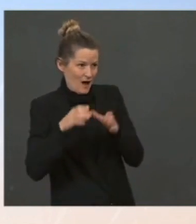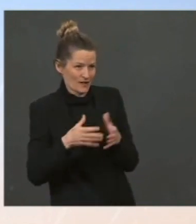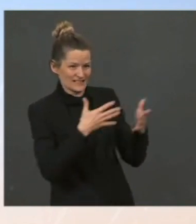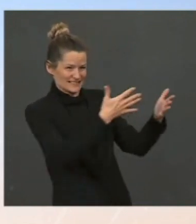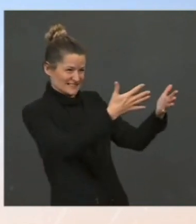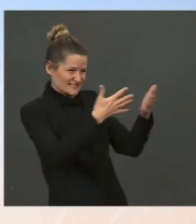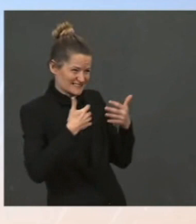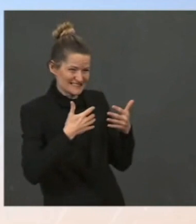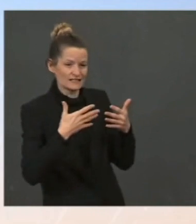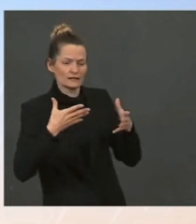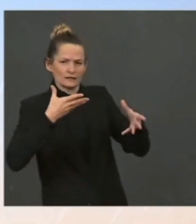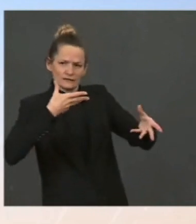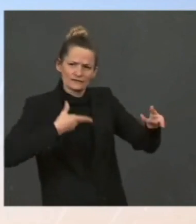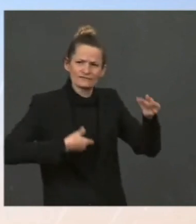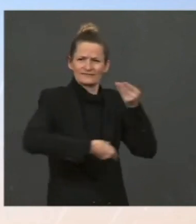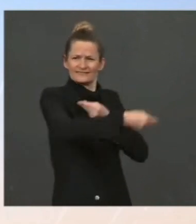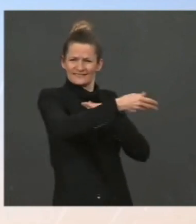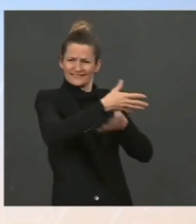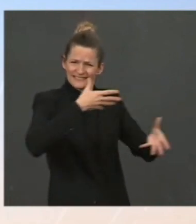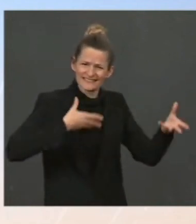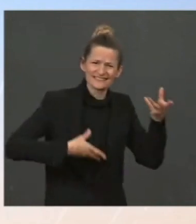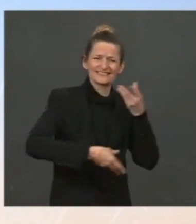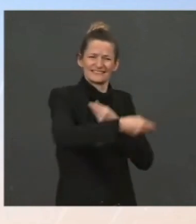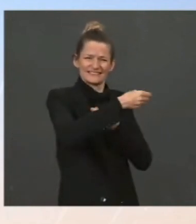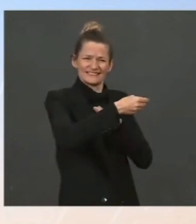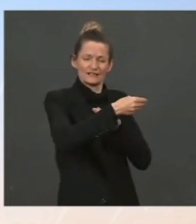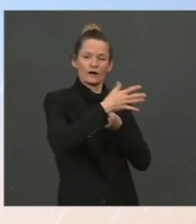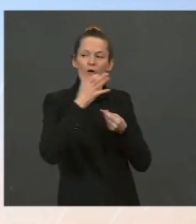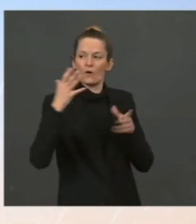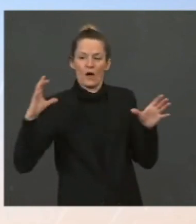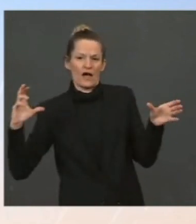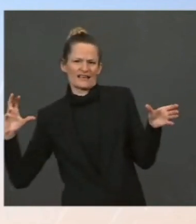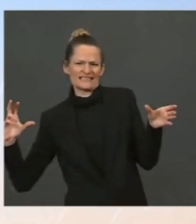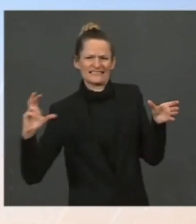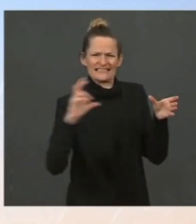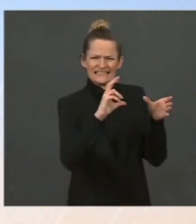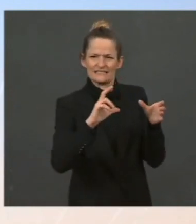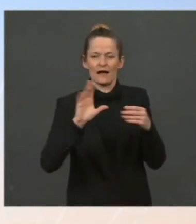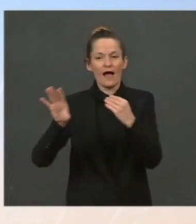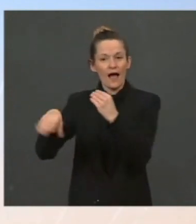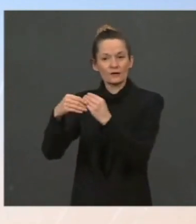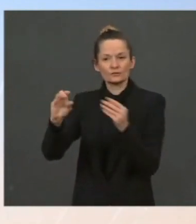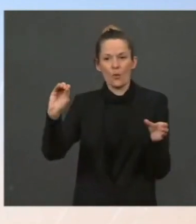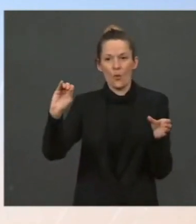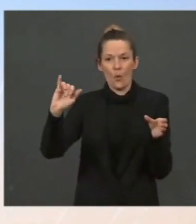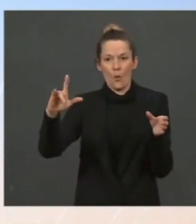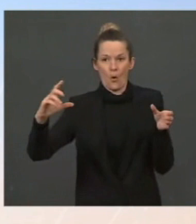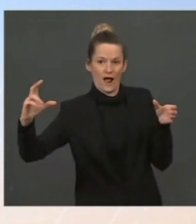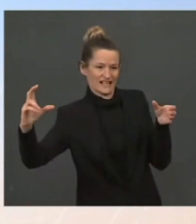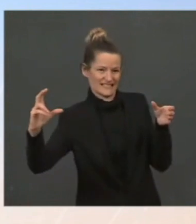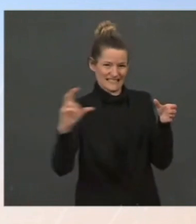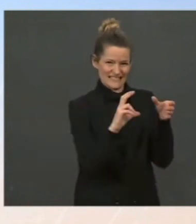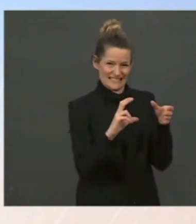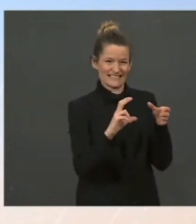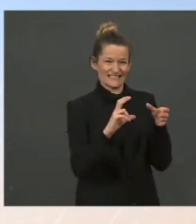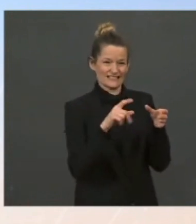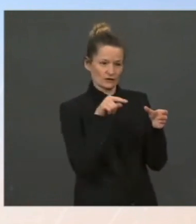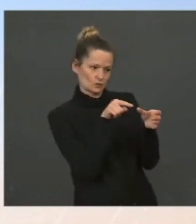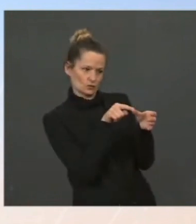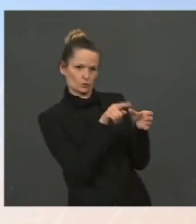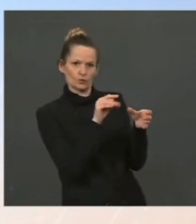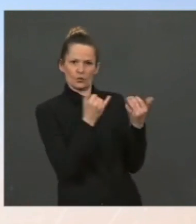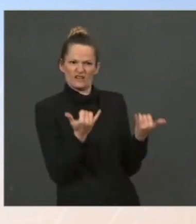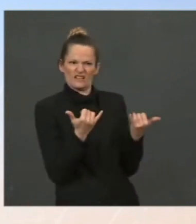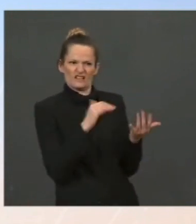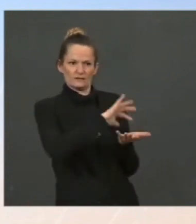a premium of additional oil when that amount is returned at a later date. And that's a tool that is very well suited